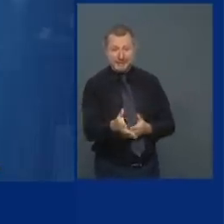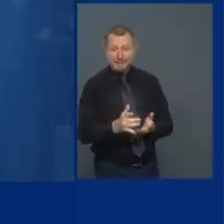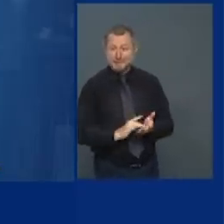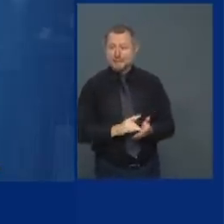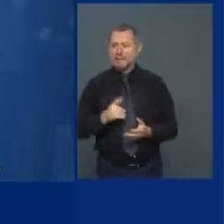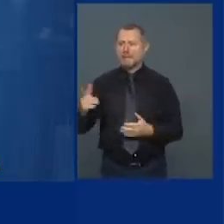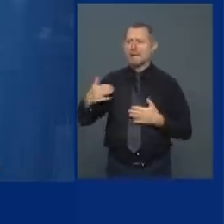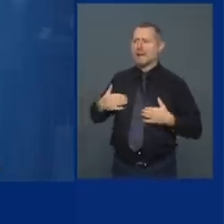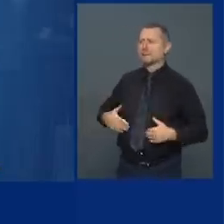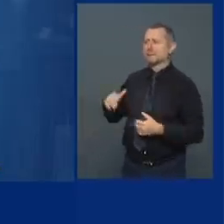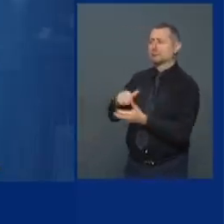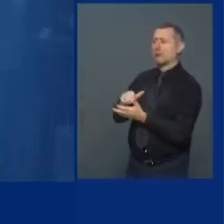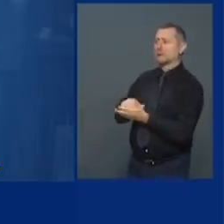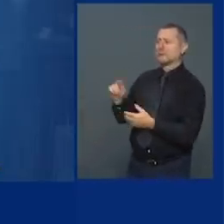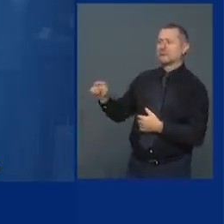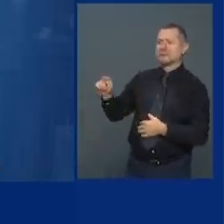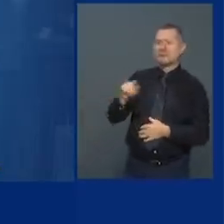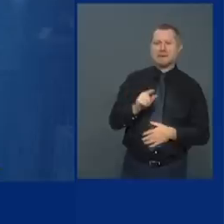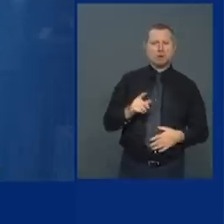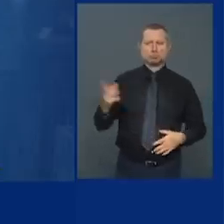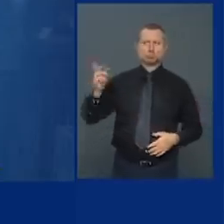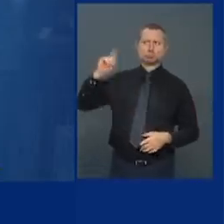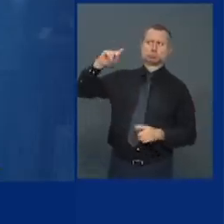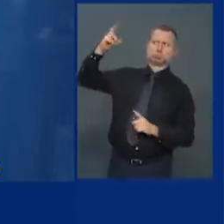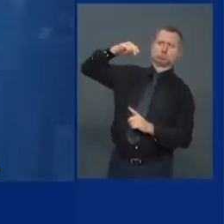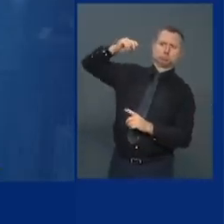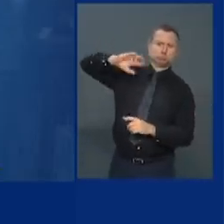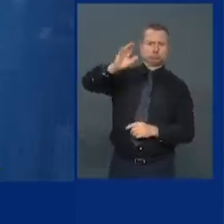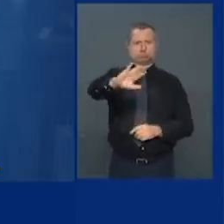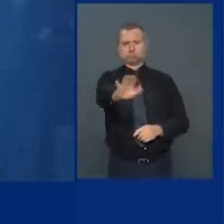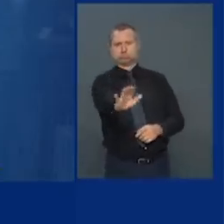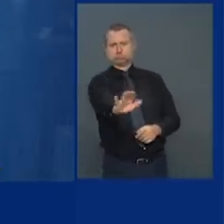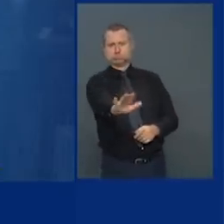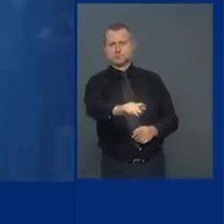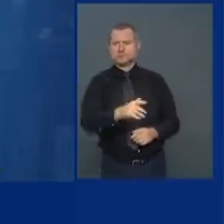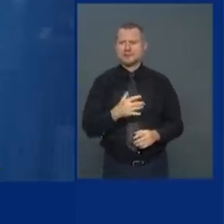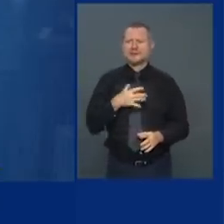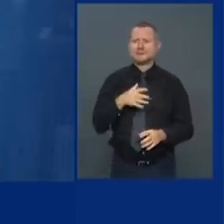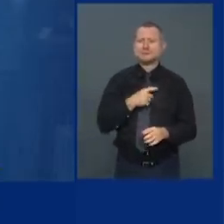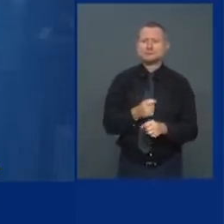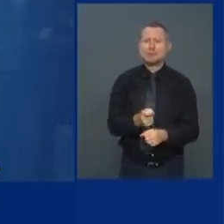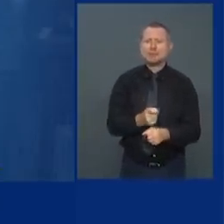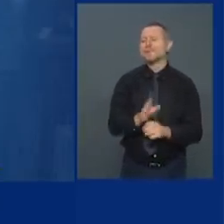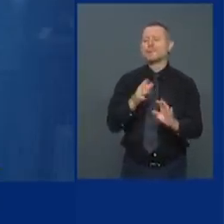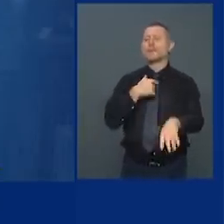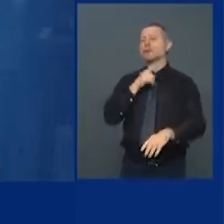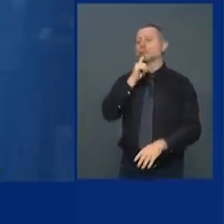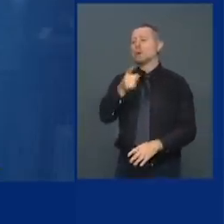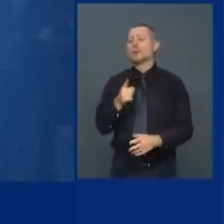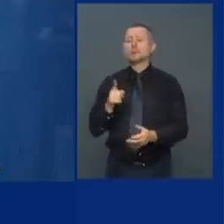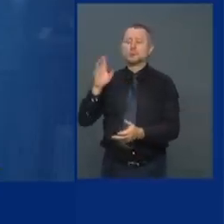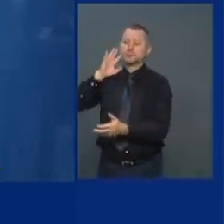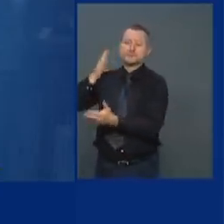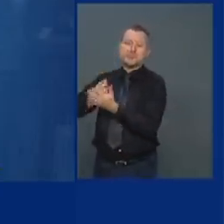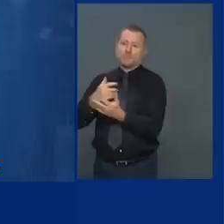Netsugur. But he would stop me if I went to do it. Here's my treatment for anxiety.